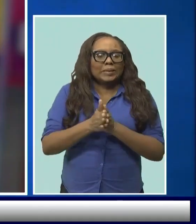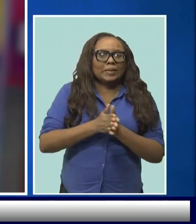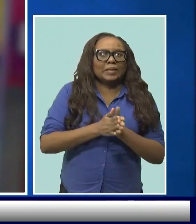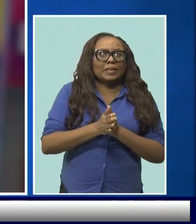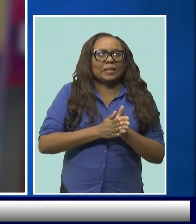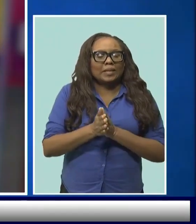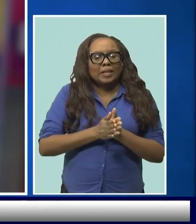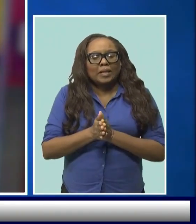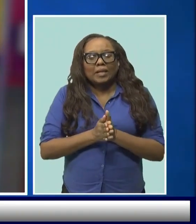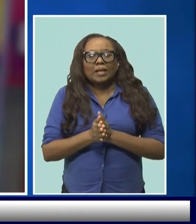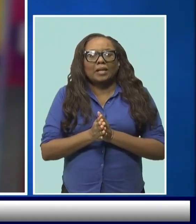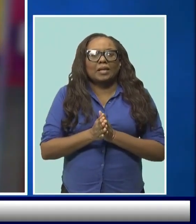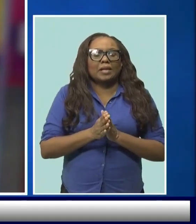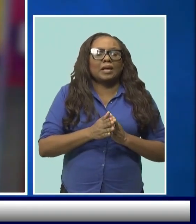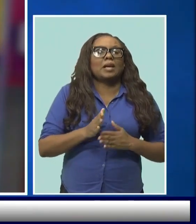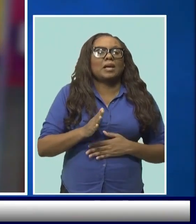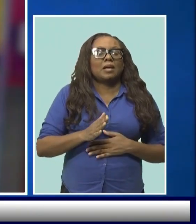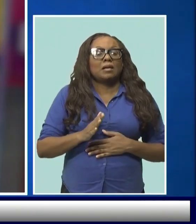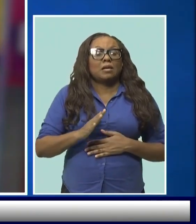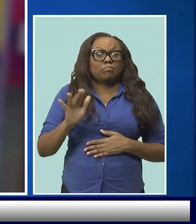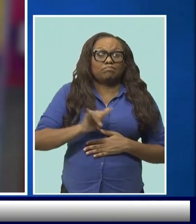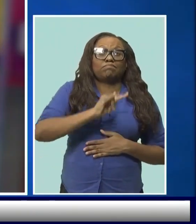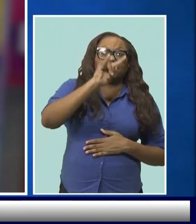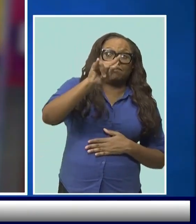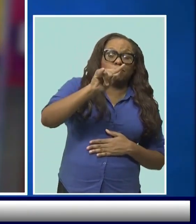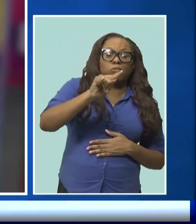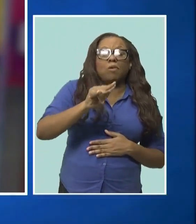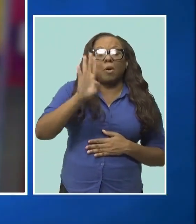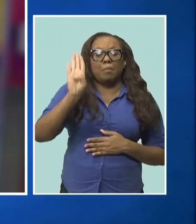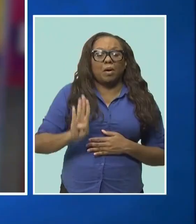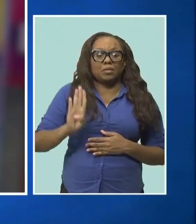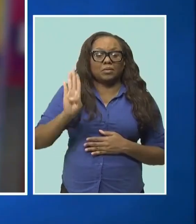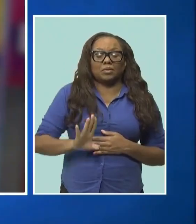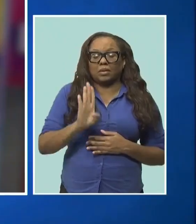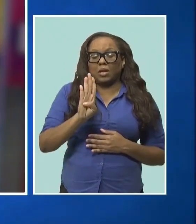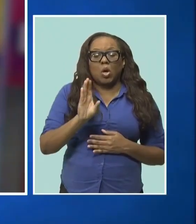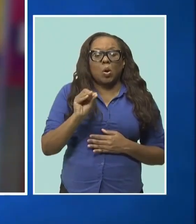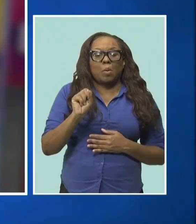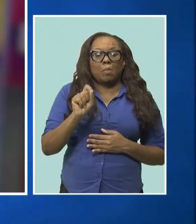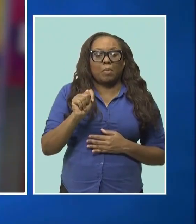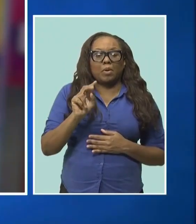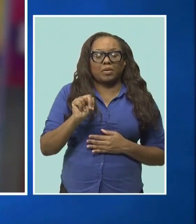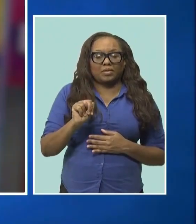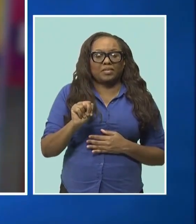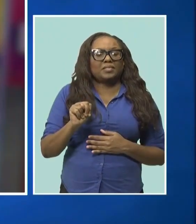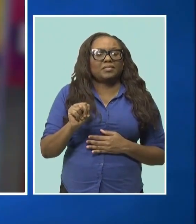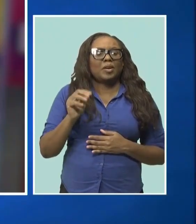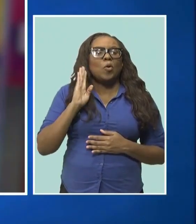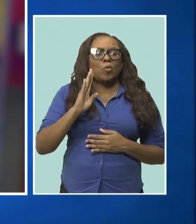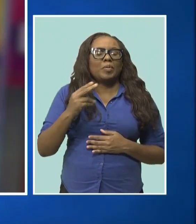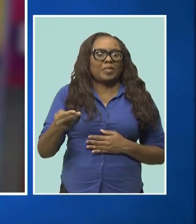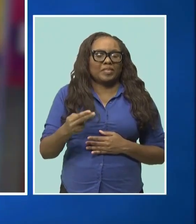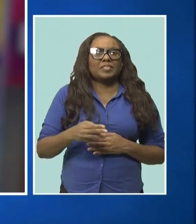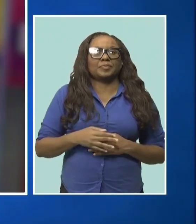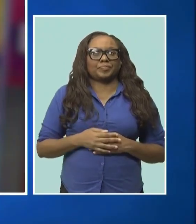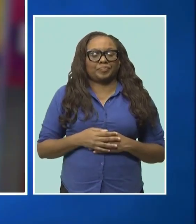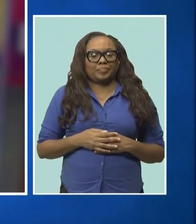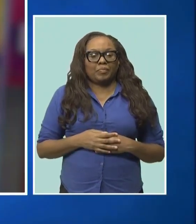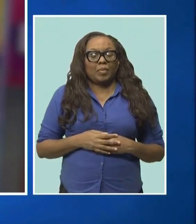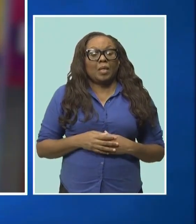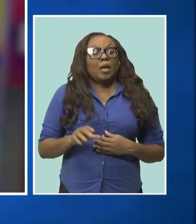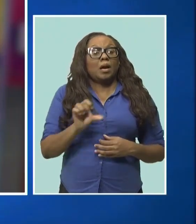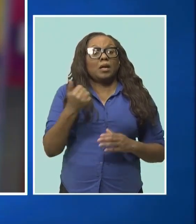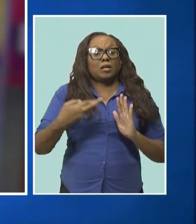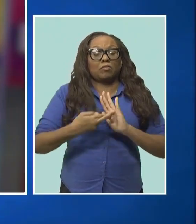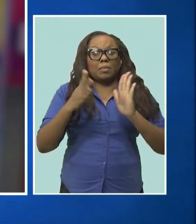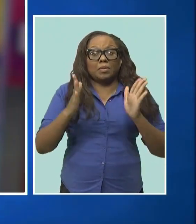Copley Square in Boston this Thursday. Yusi Skeeth, director of the BTMI USA office, told CBC